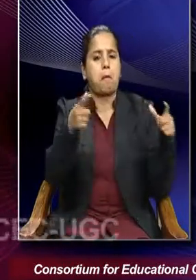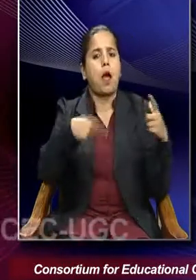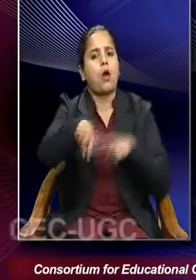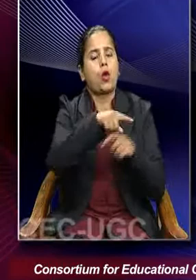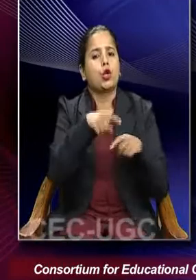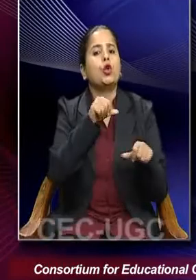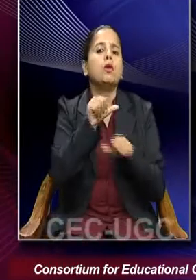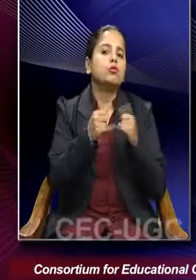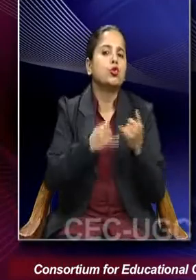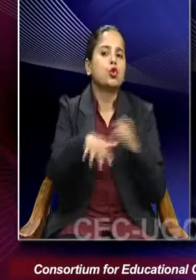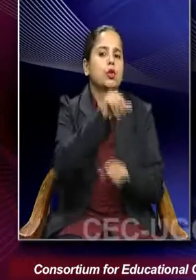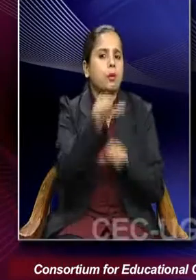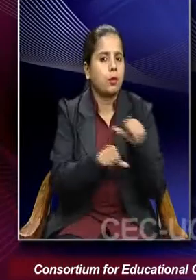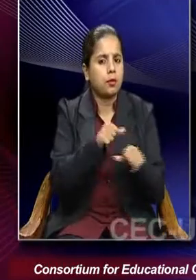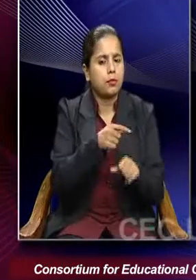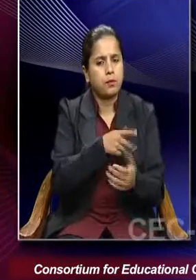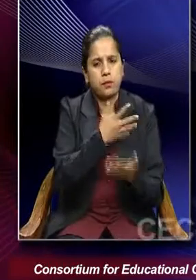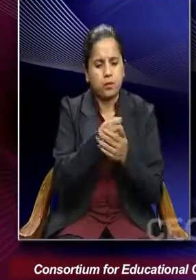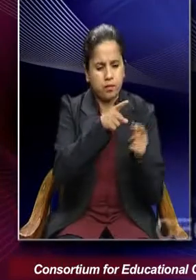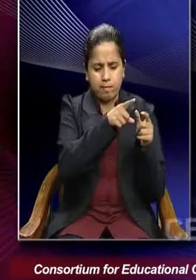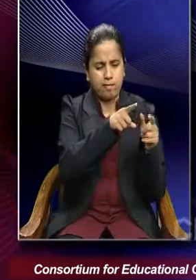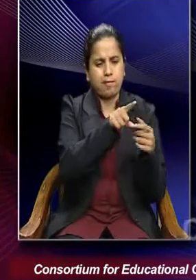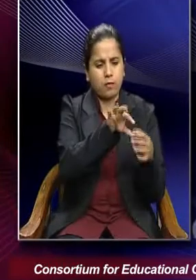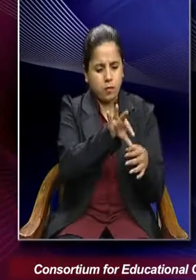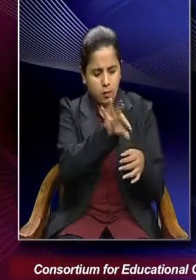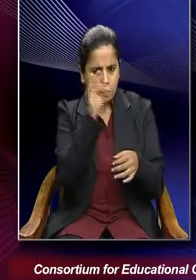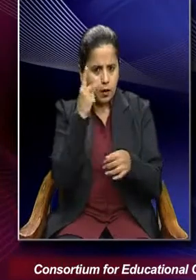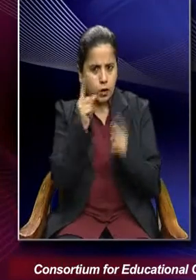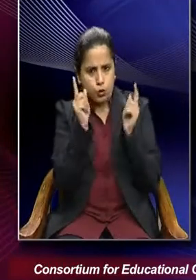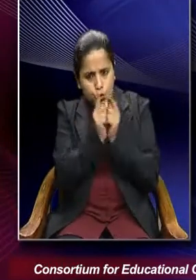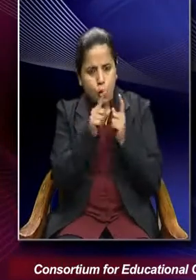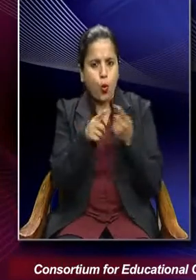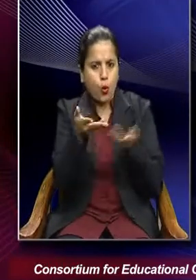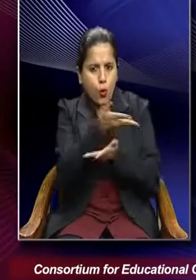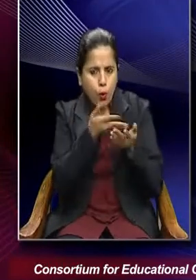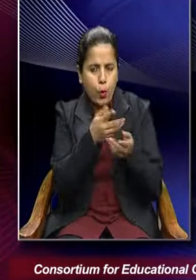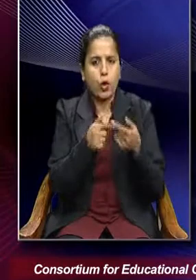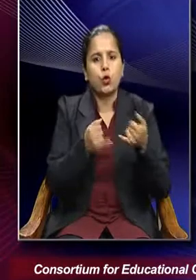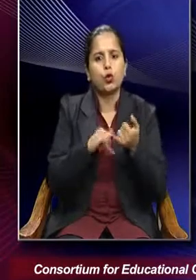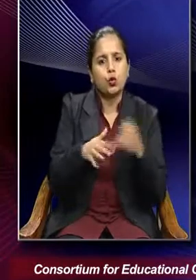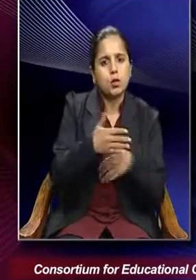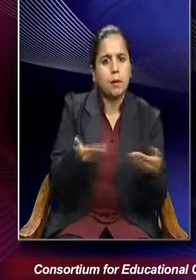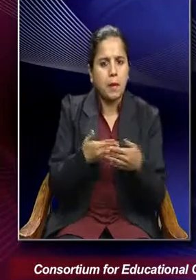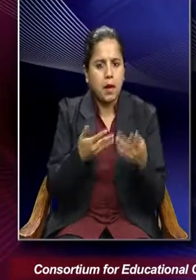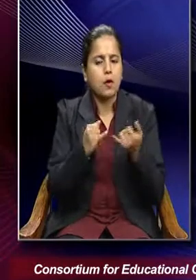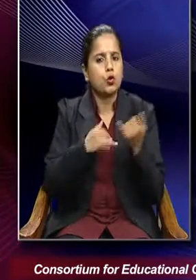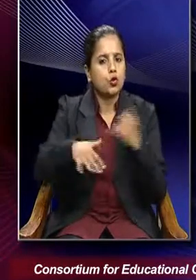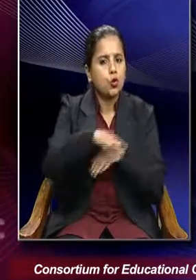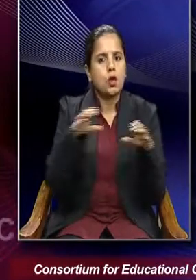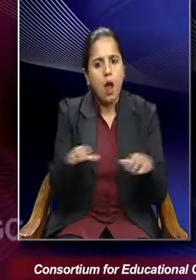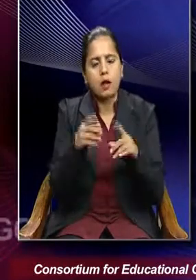and try to arrive at a particular interaction, social behavior or social action.